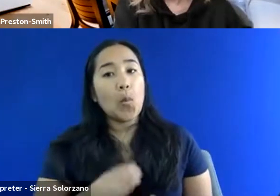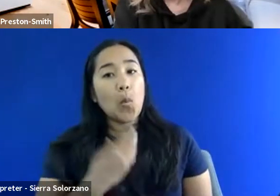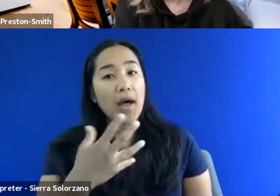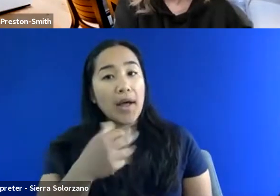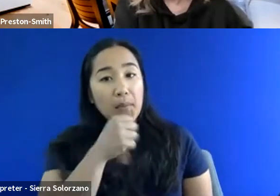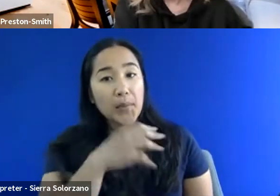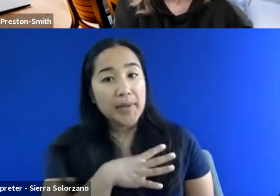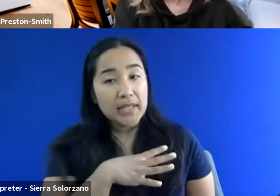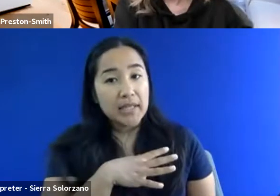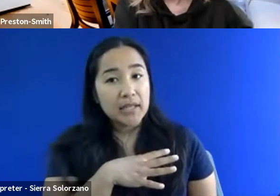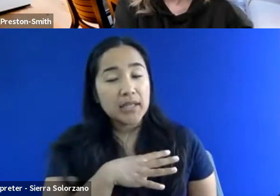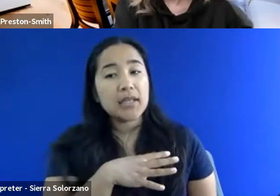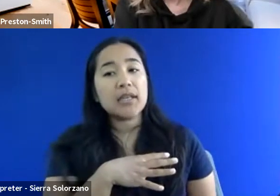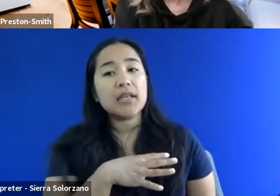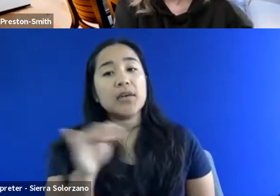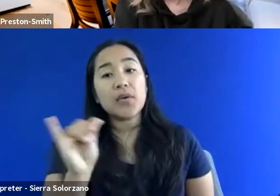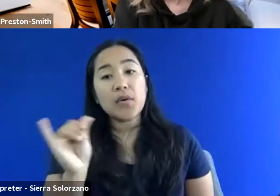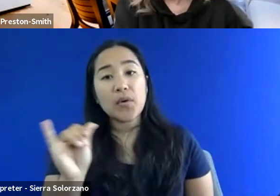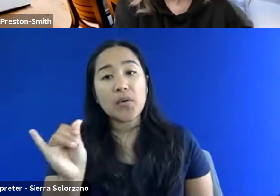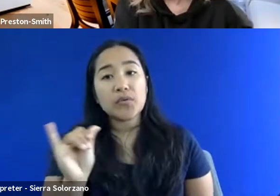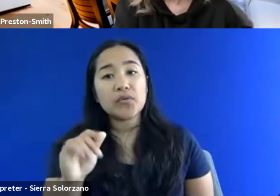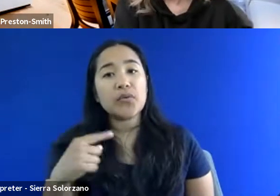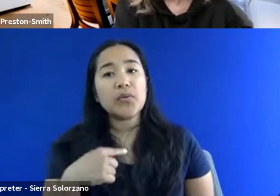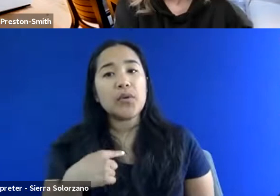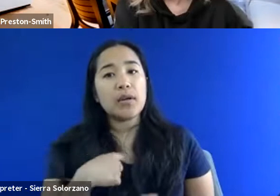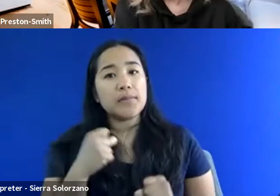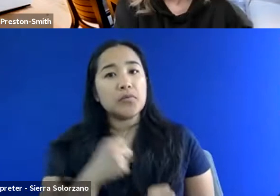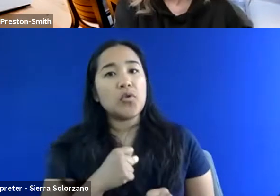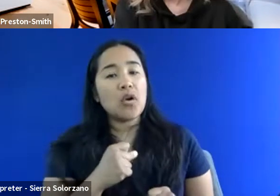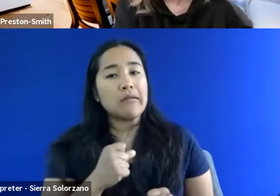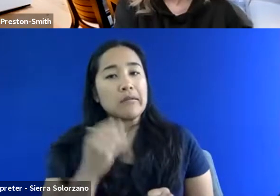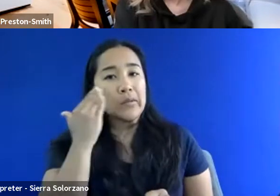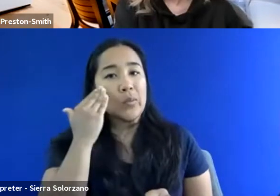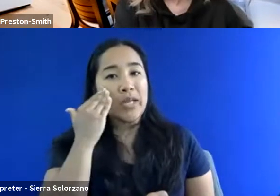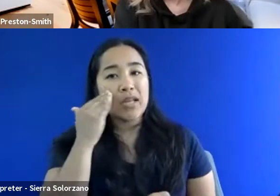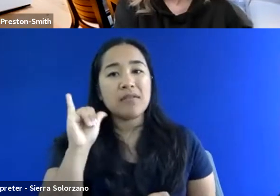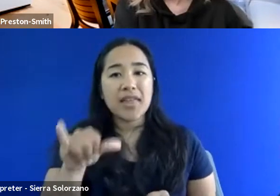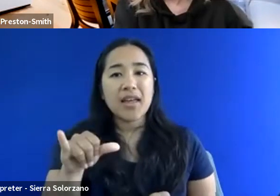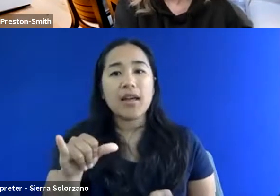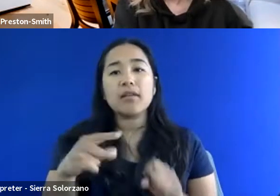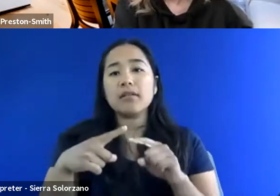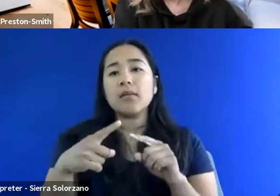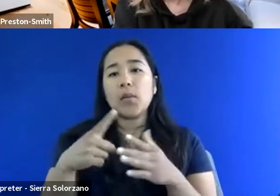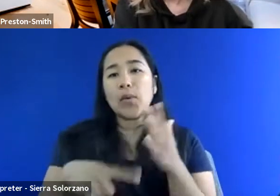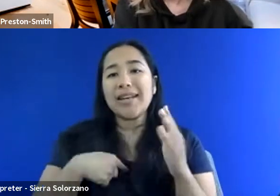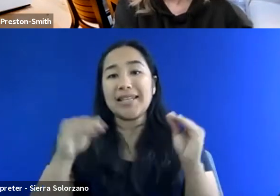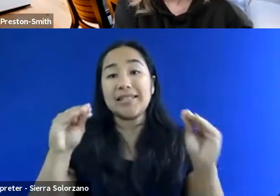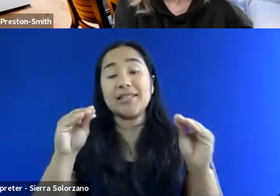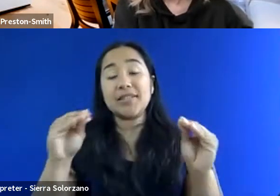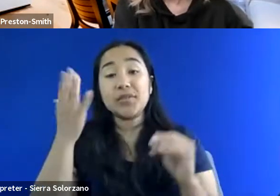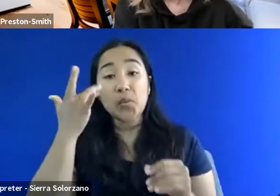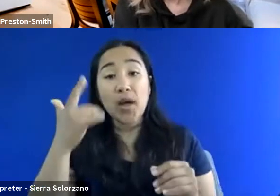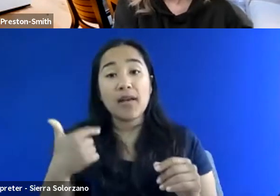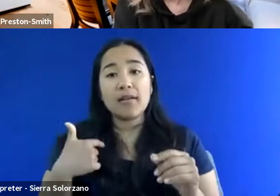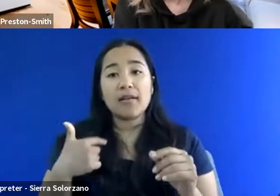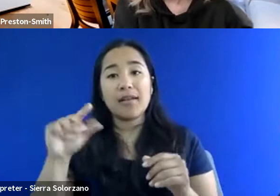also I've been very conscious about that and the things that I teach, cause I teach all the themes in